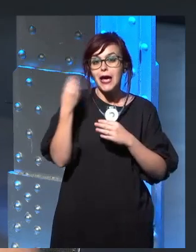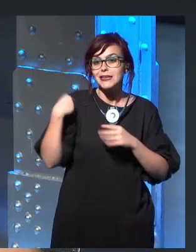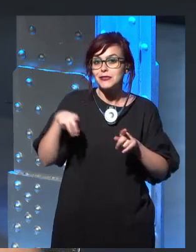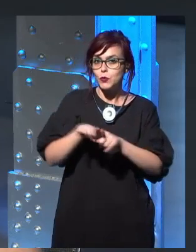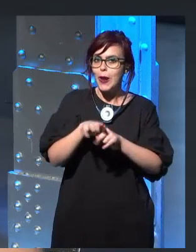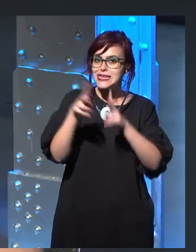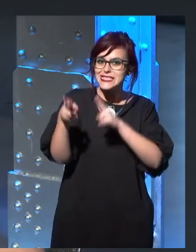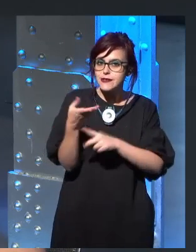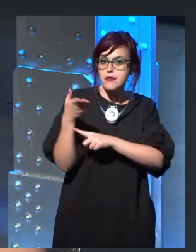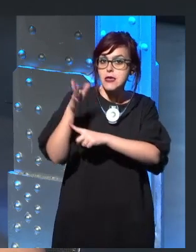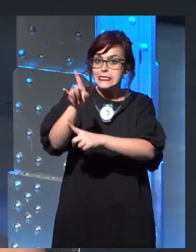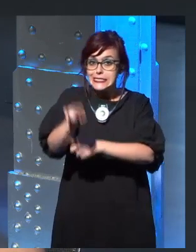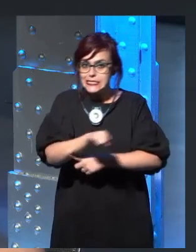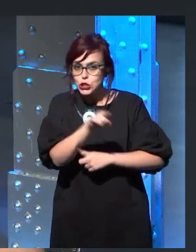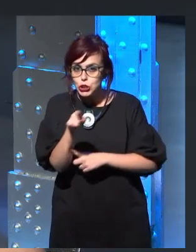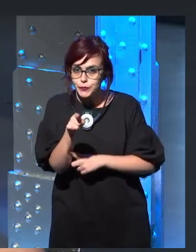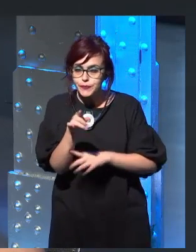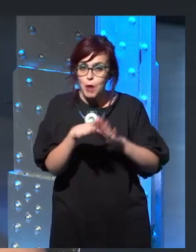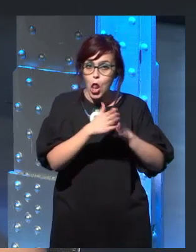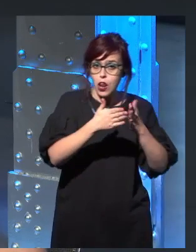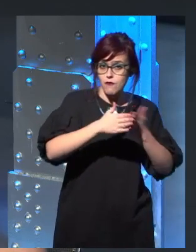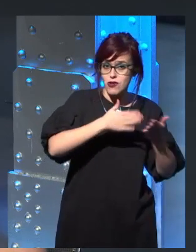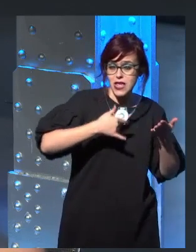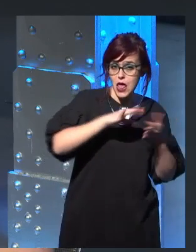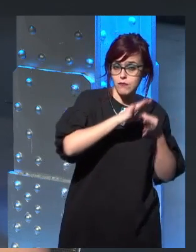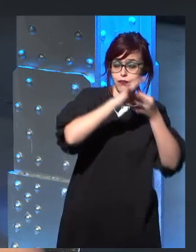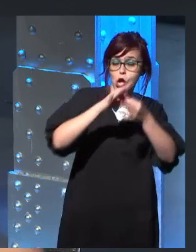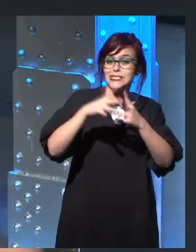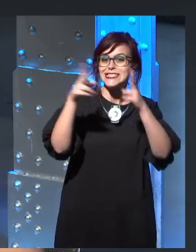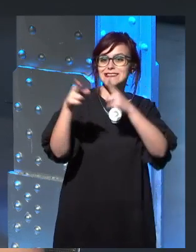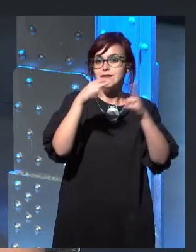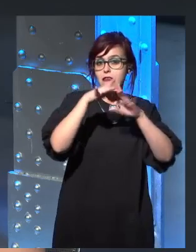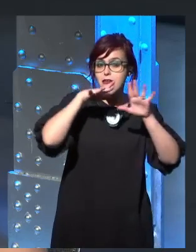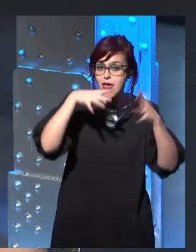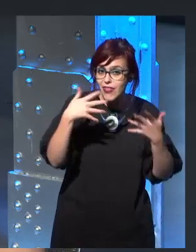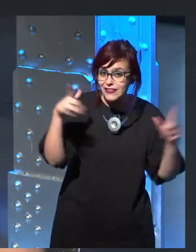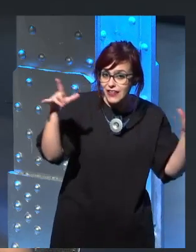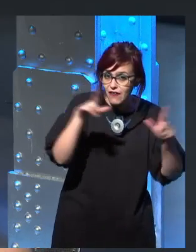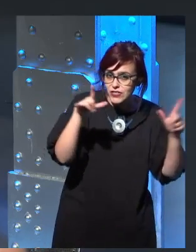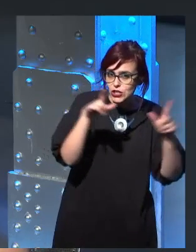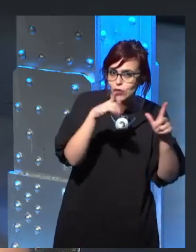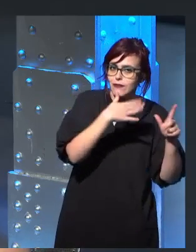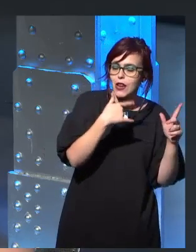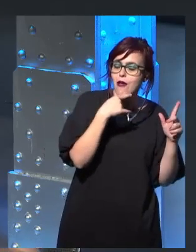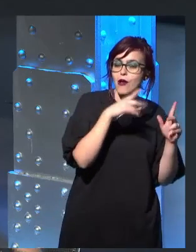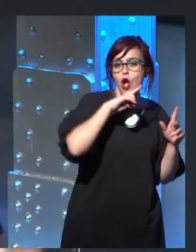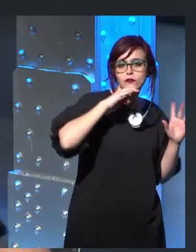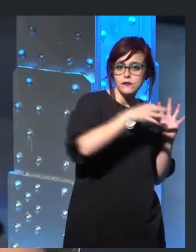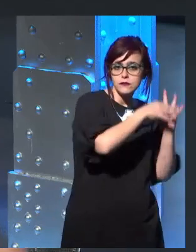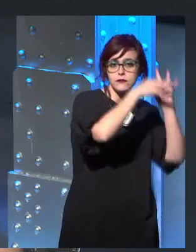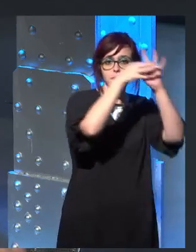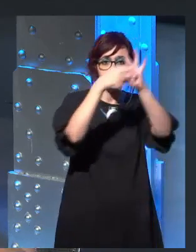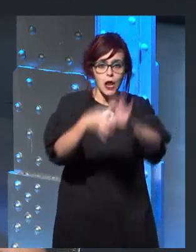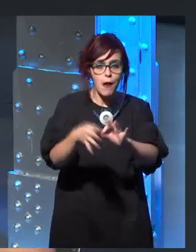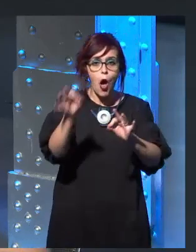very different direction, or if they want to have, uh, something that is, sort of, has a similar feel. You could have something in Essos, know,